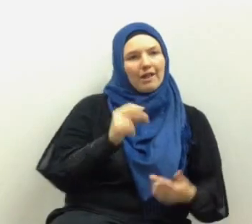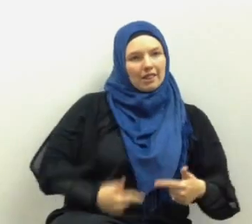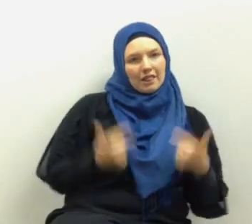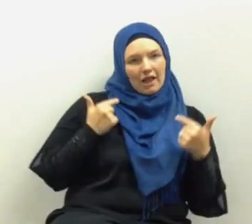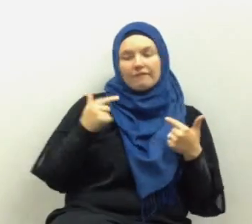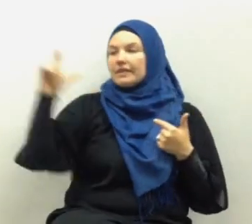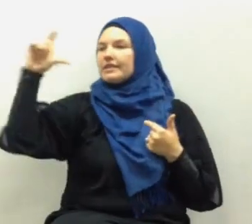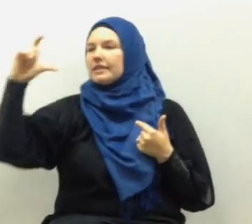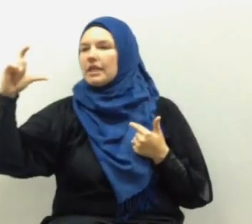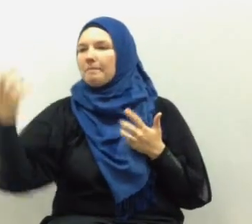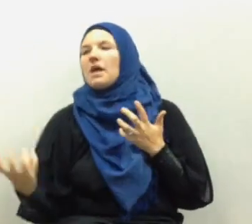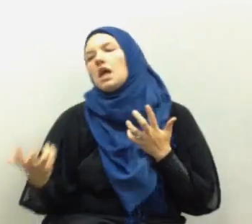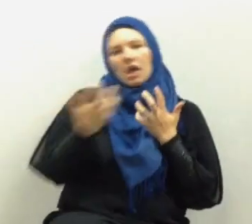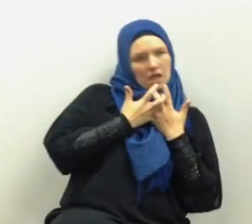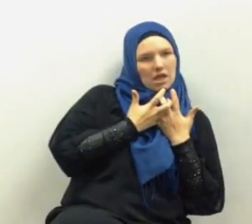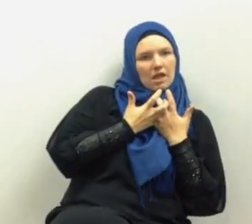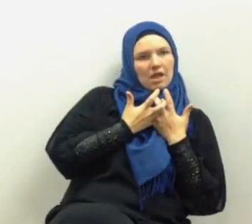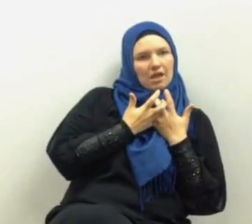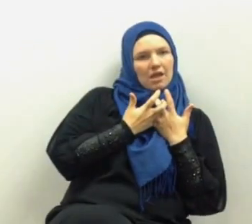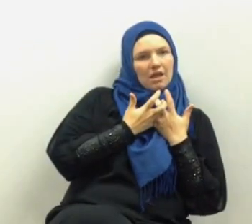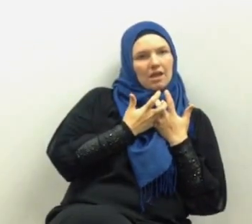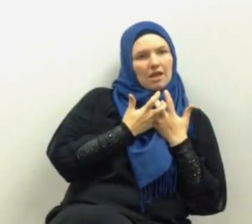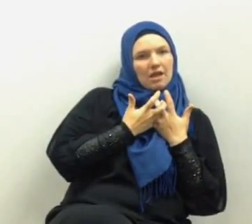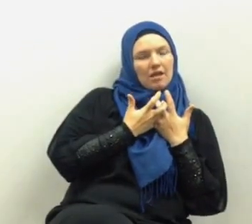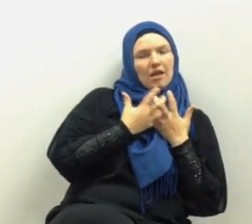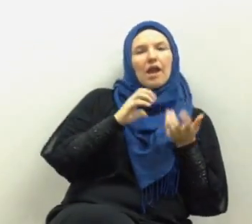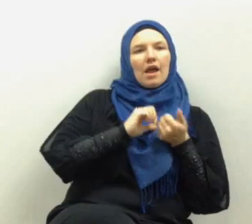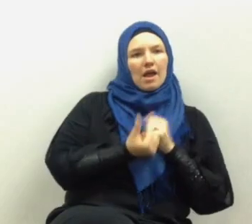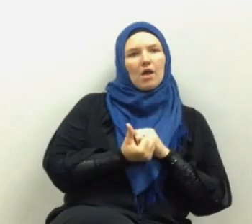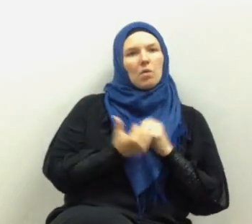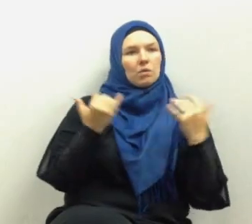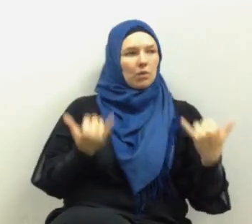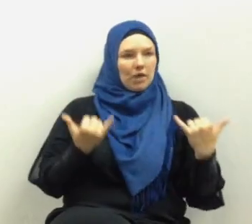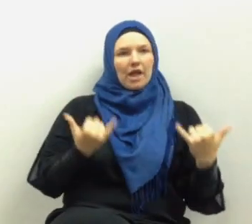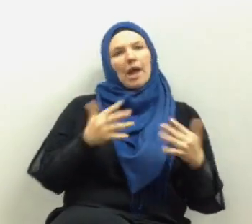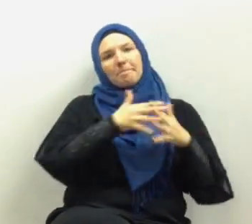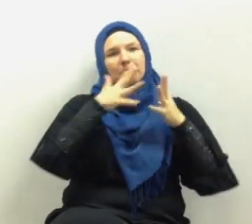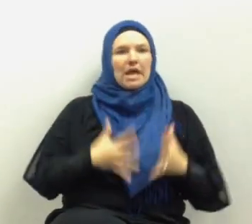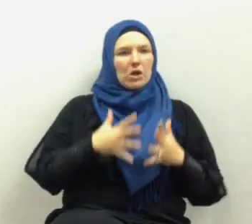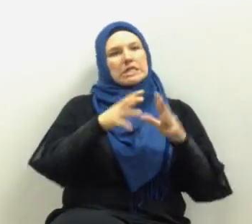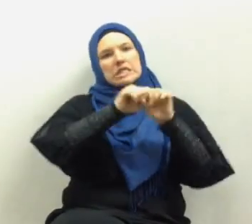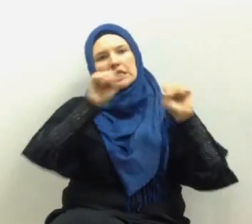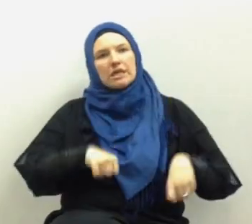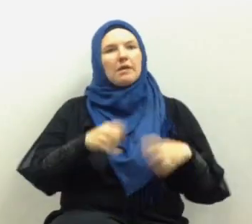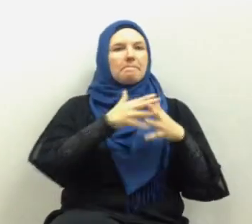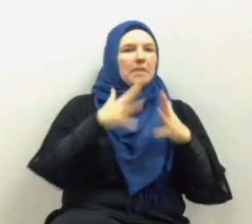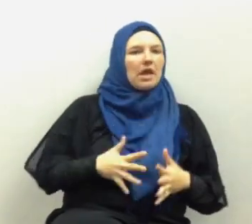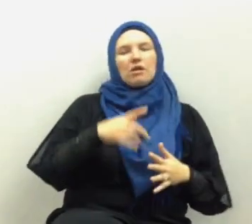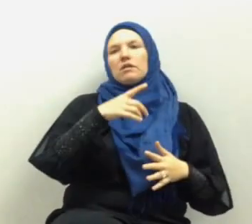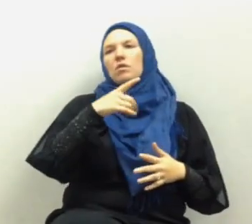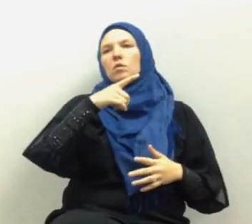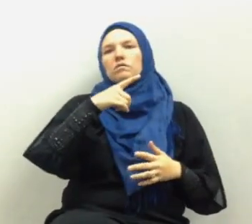how to make Islam palatable fit in the American system